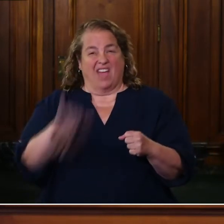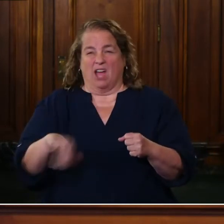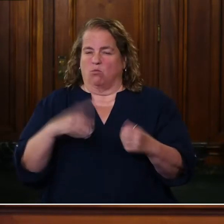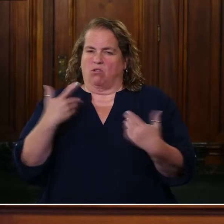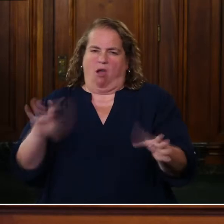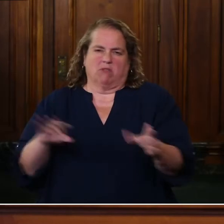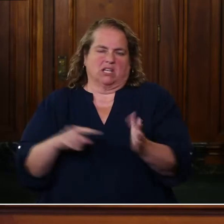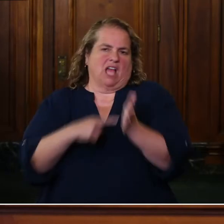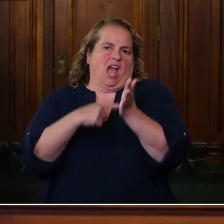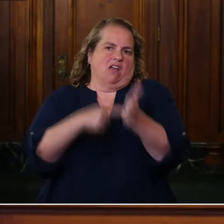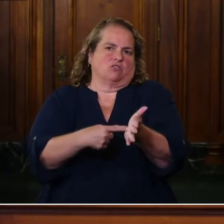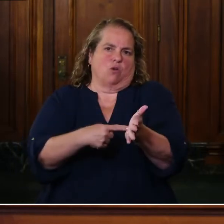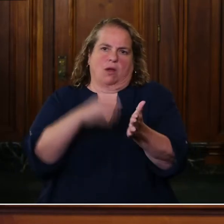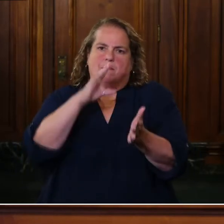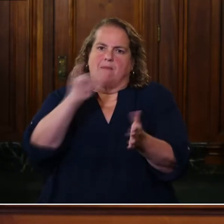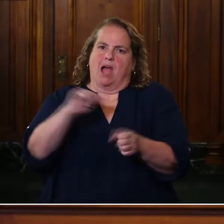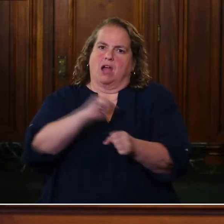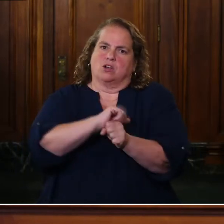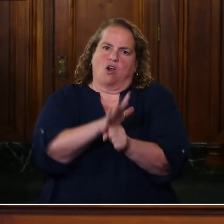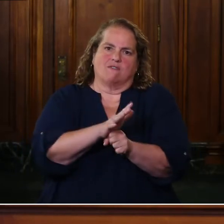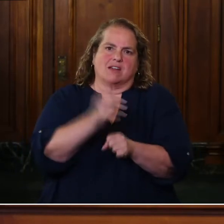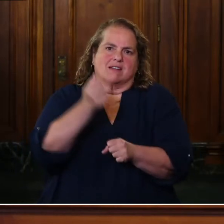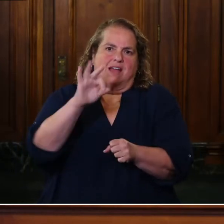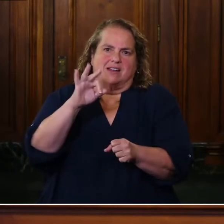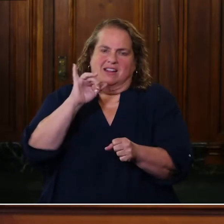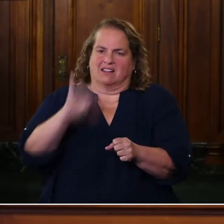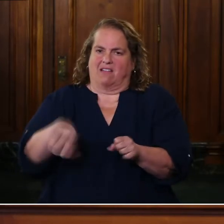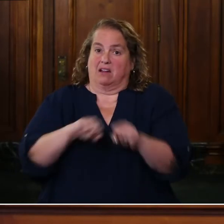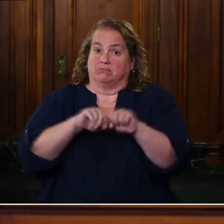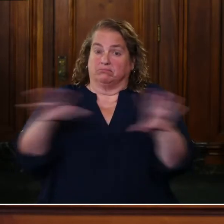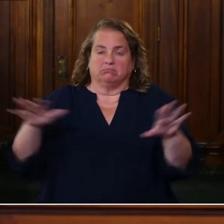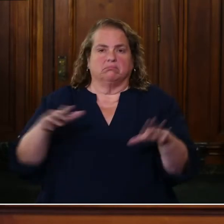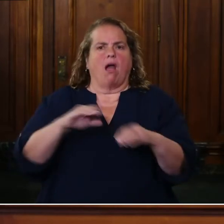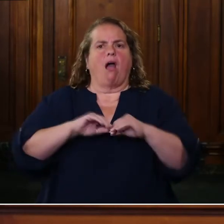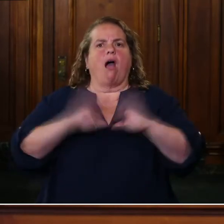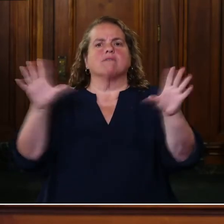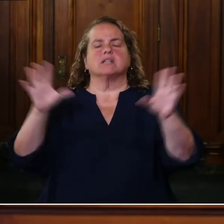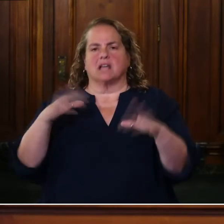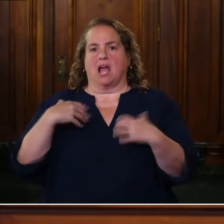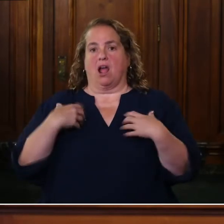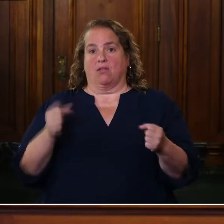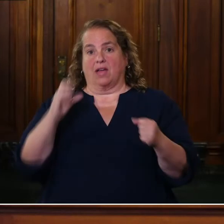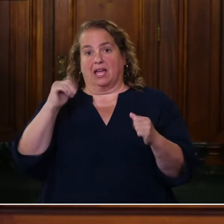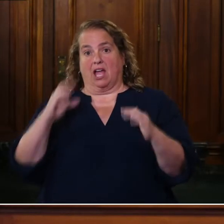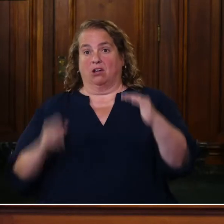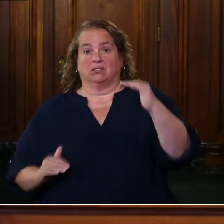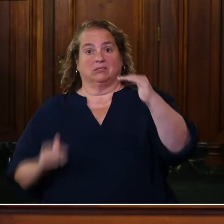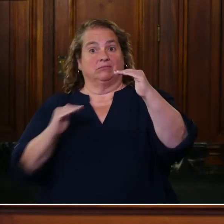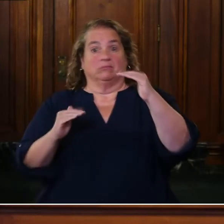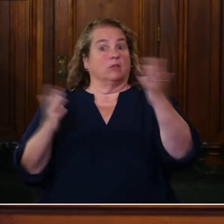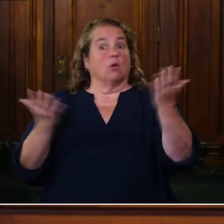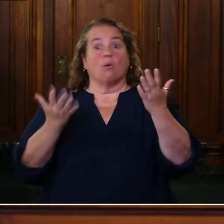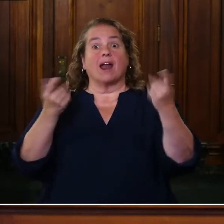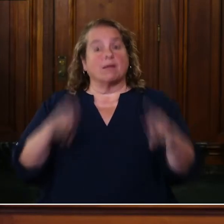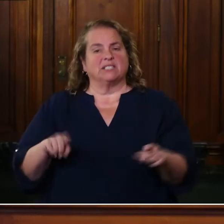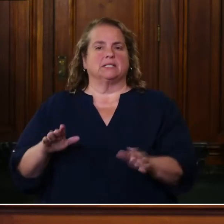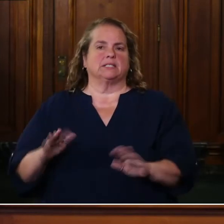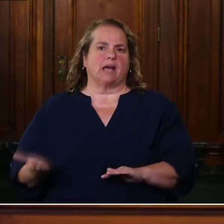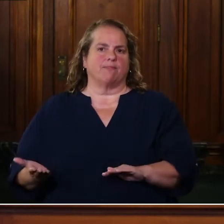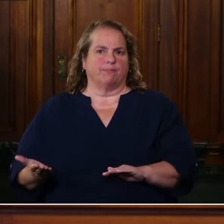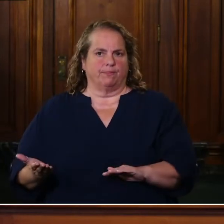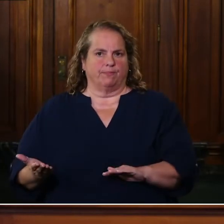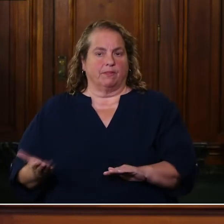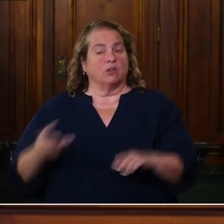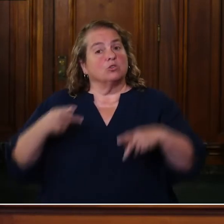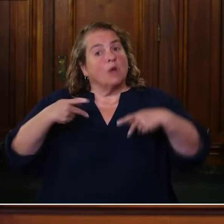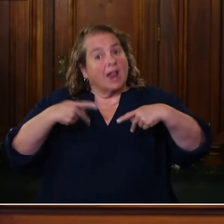epidemic, and the results of inequality in healthcare have been shown its death. By allowing this